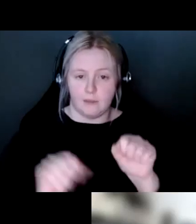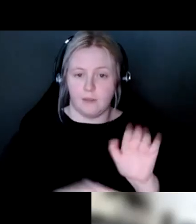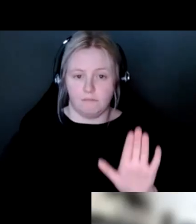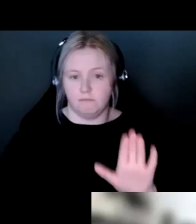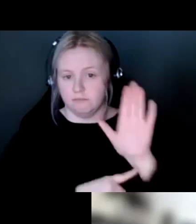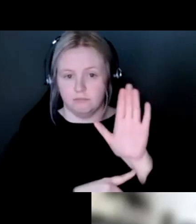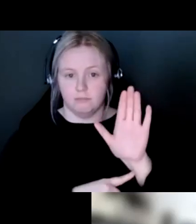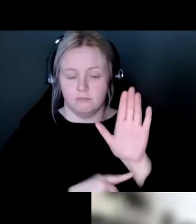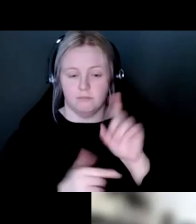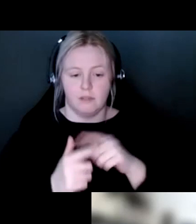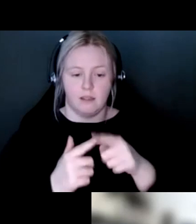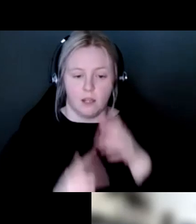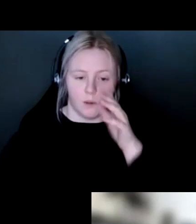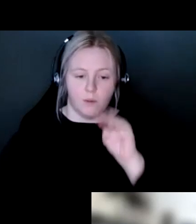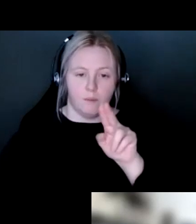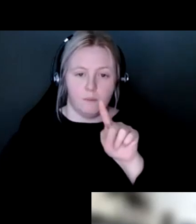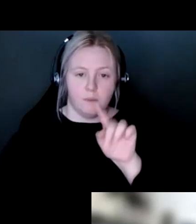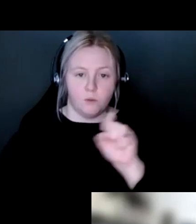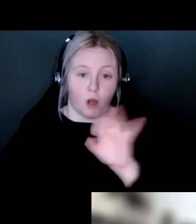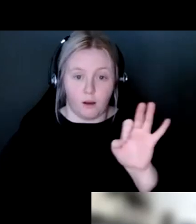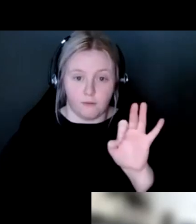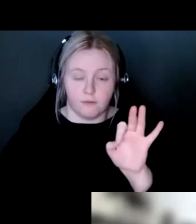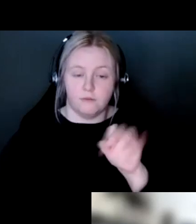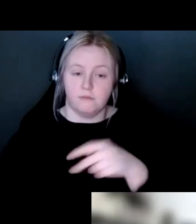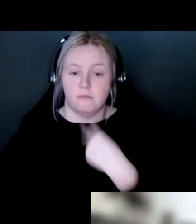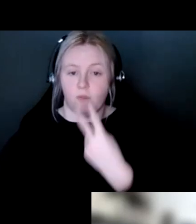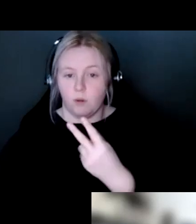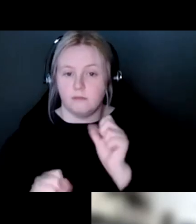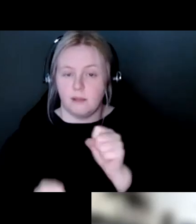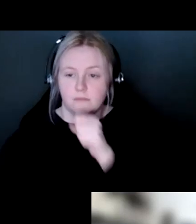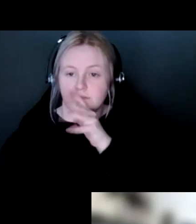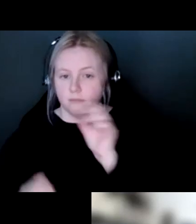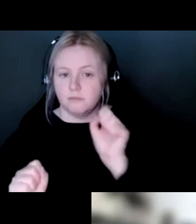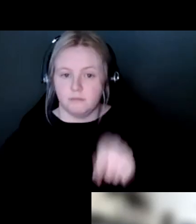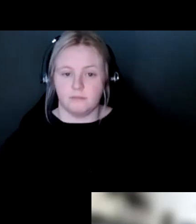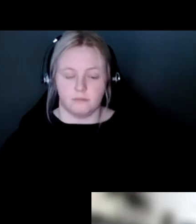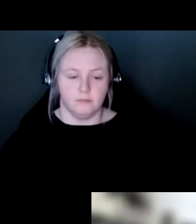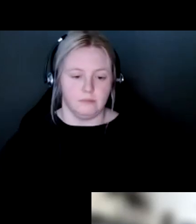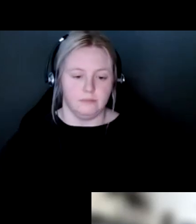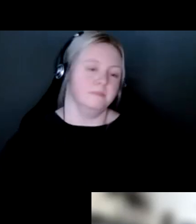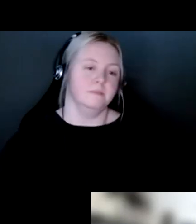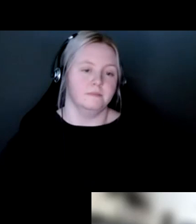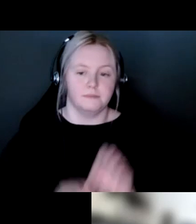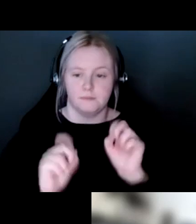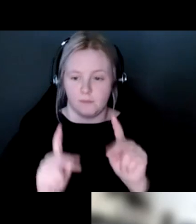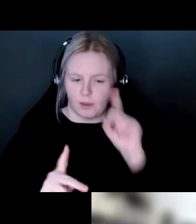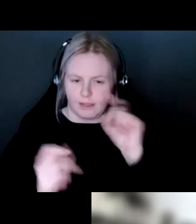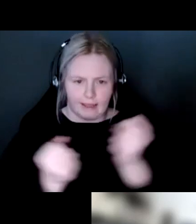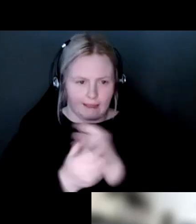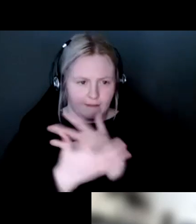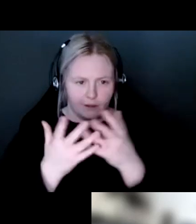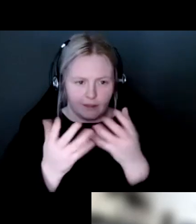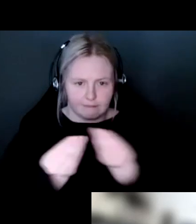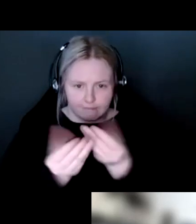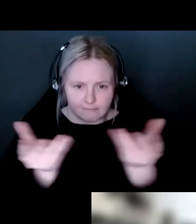we can unmute you as well. So we'll cover that again at the time. Okay, so I think that's it for me and